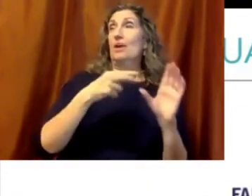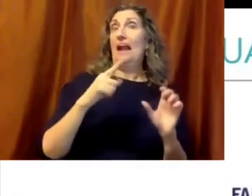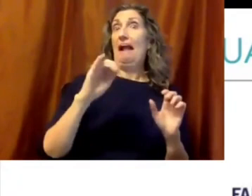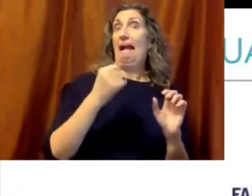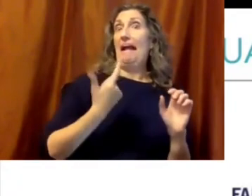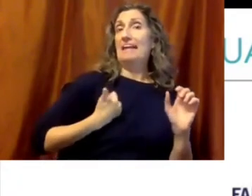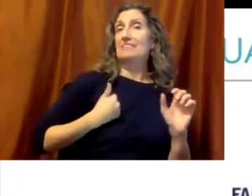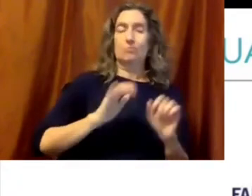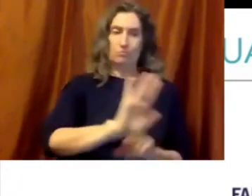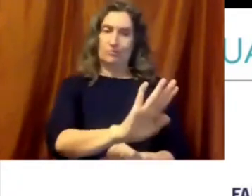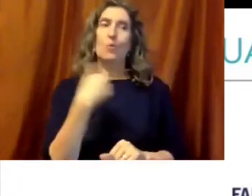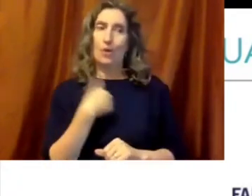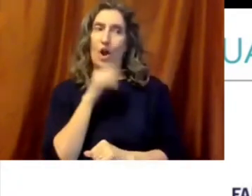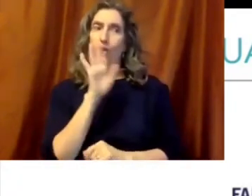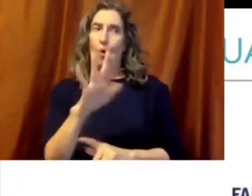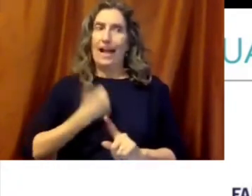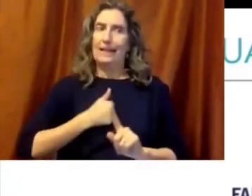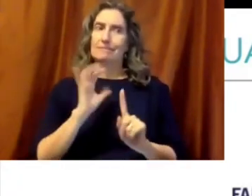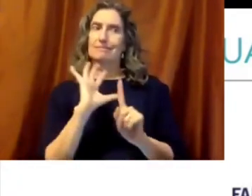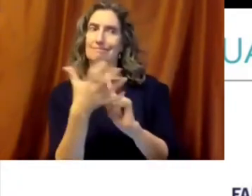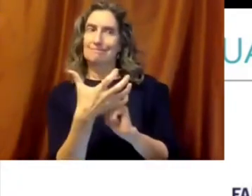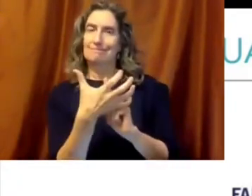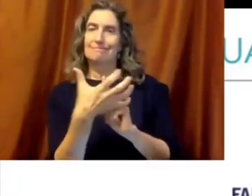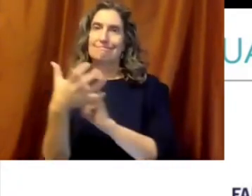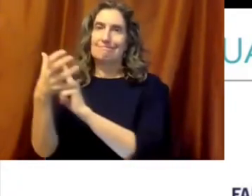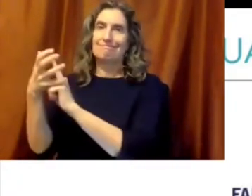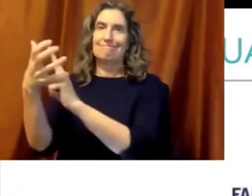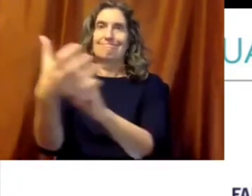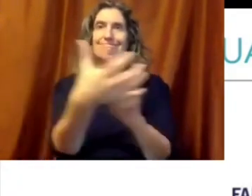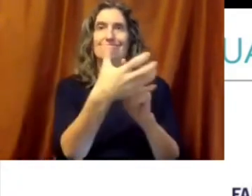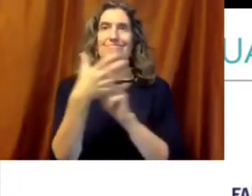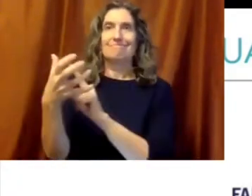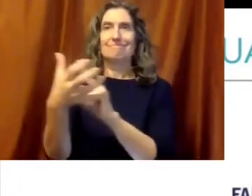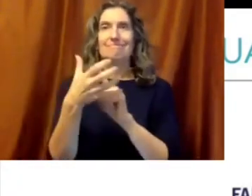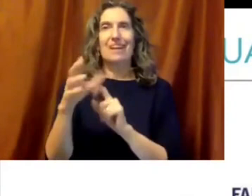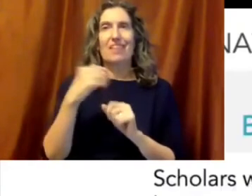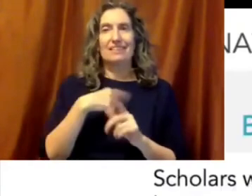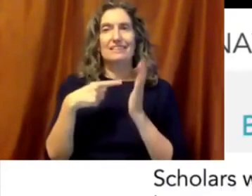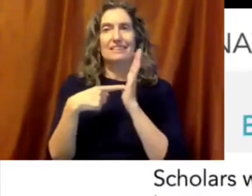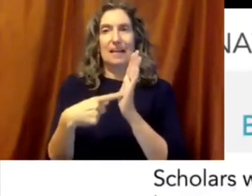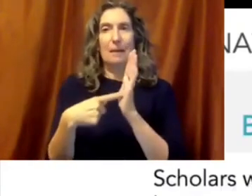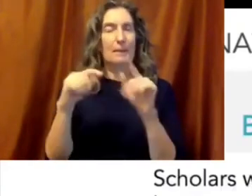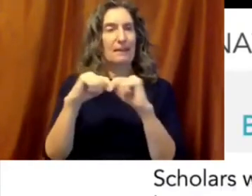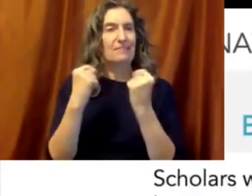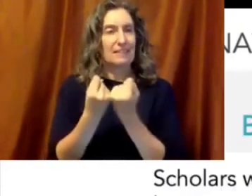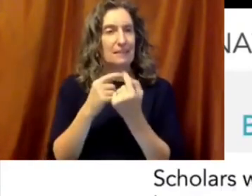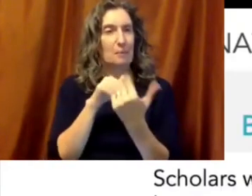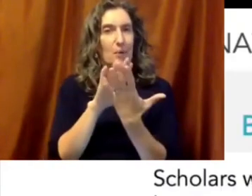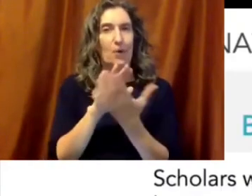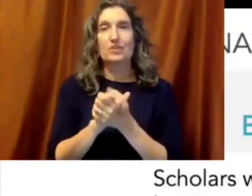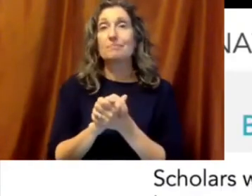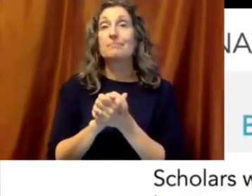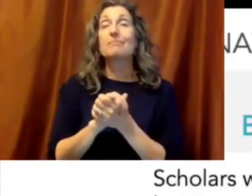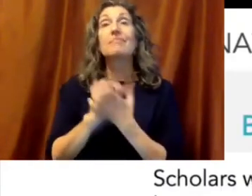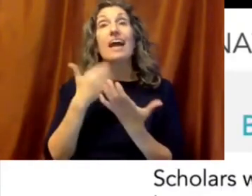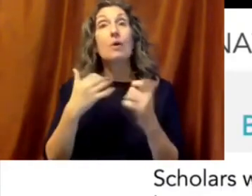say to him, we're your gang. And this is an example of that team approach that we have around all of our scholars. And here's